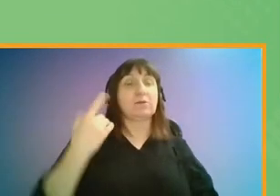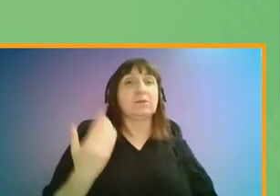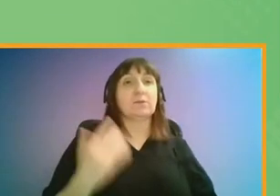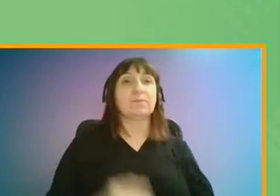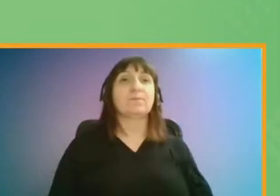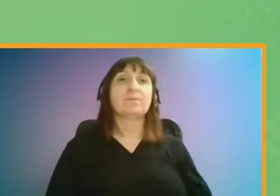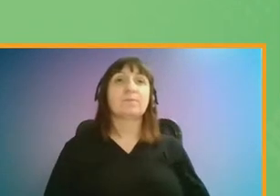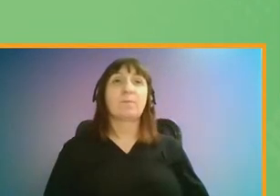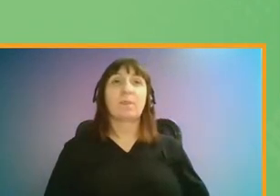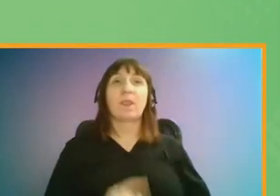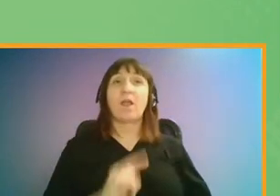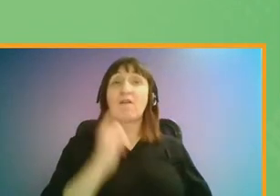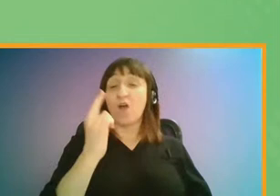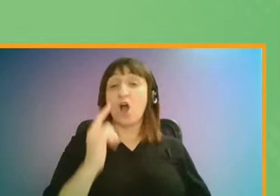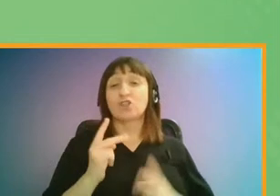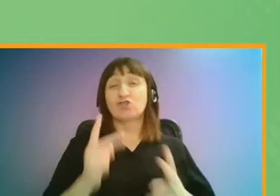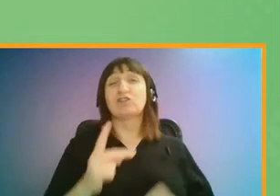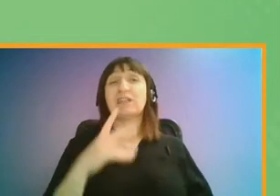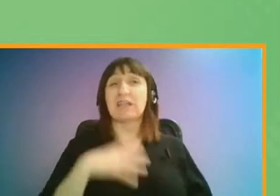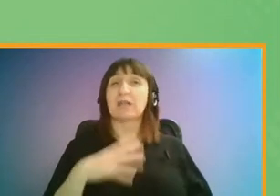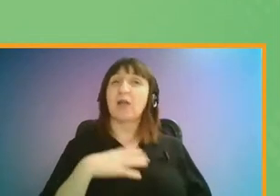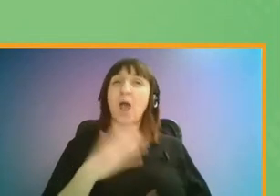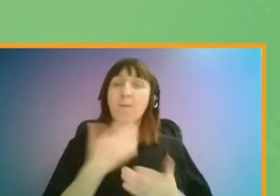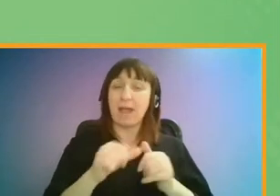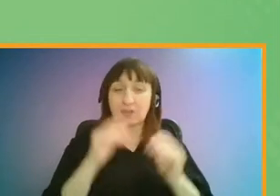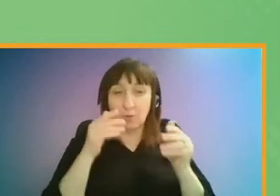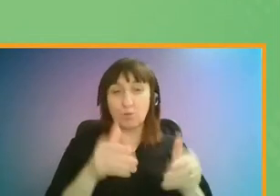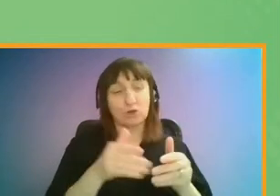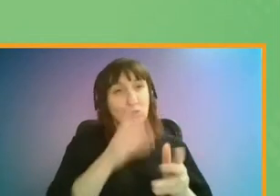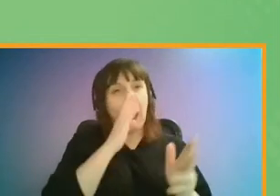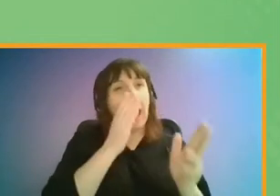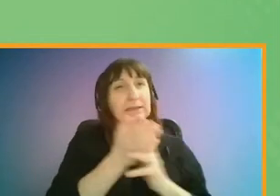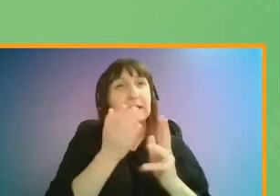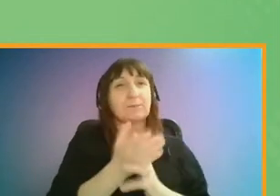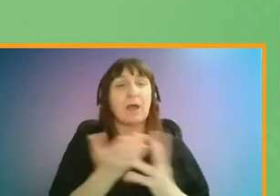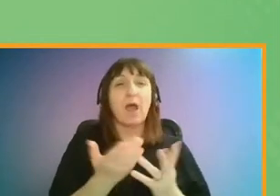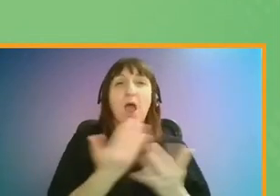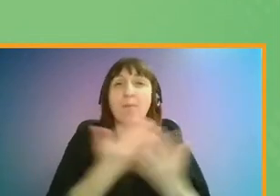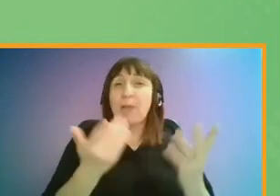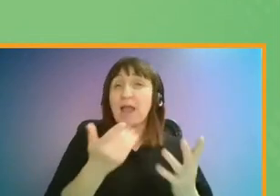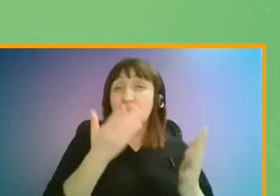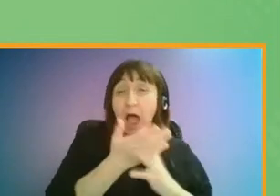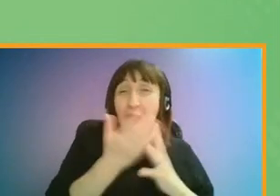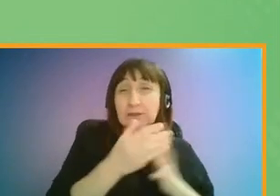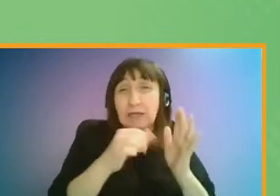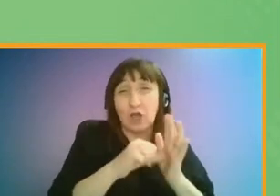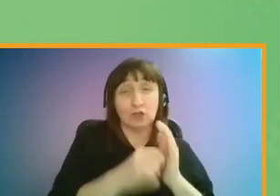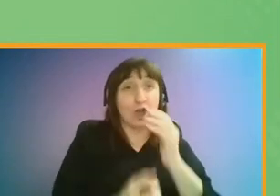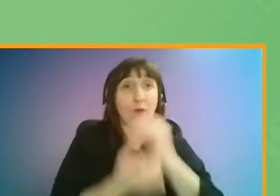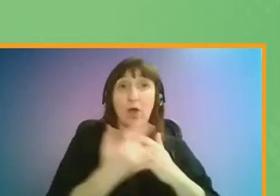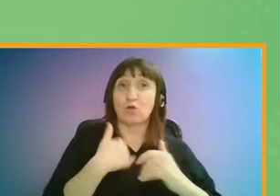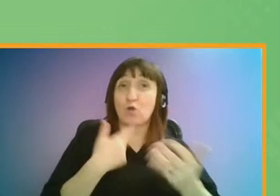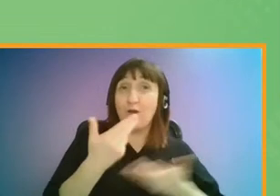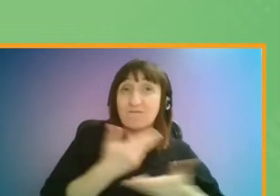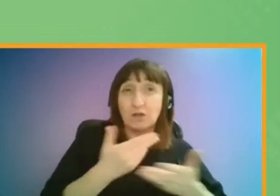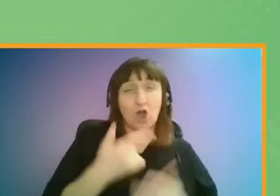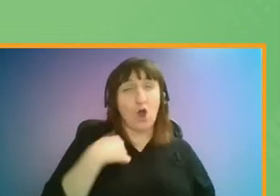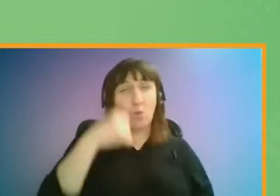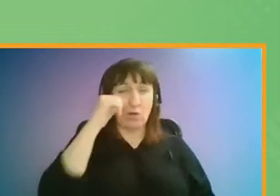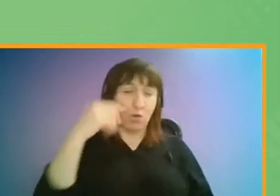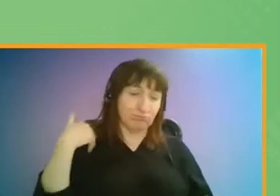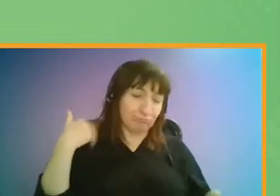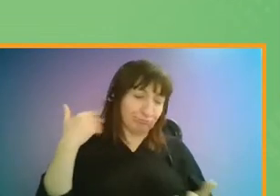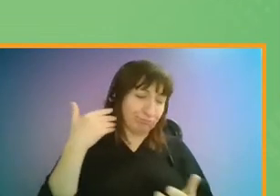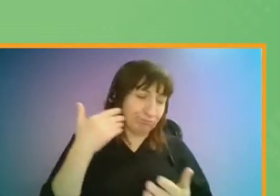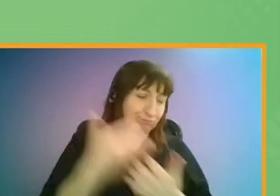So the first thing London streets need is a better approach to accessibility. Many of the access issues that came up in our conversations we have known about for a long